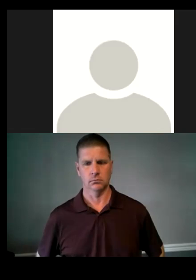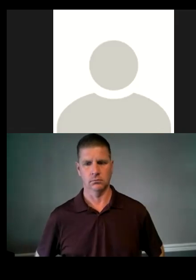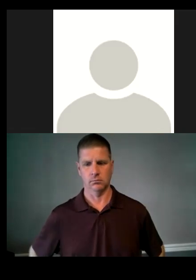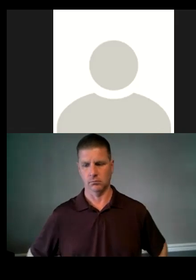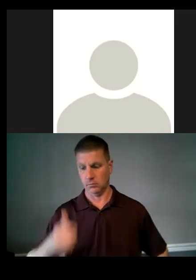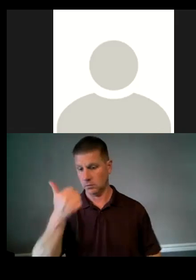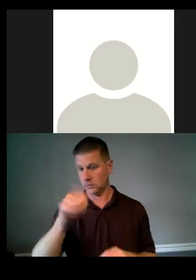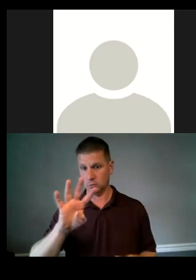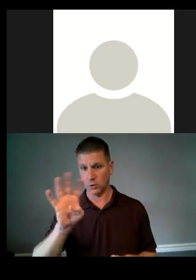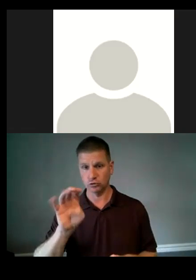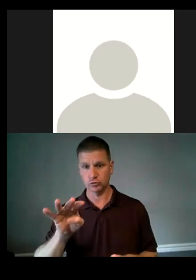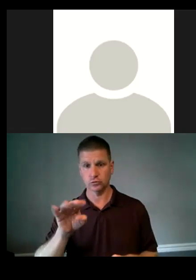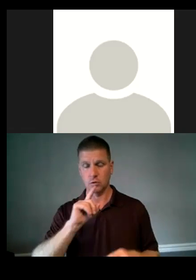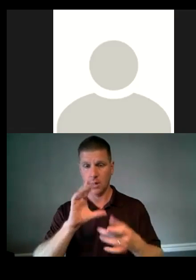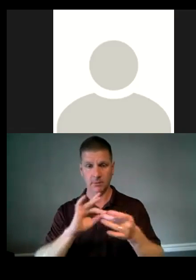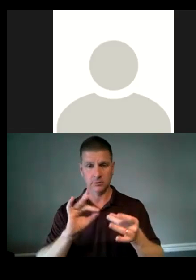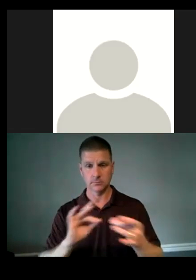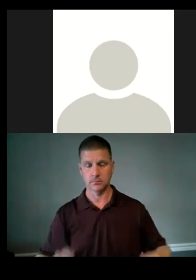Any questions or comments?